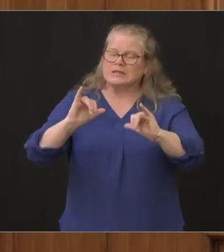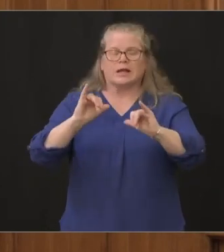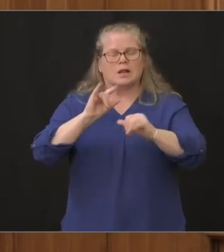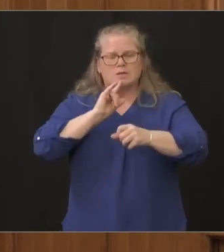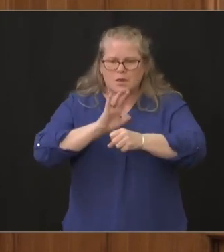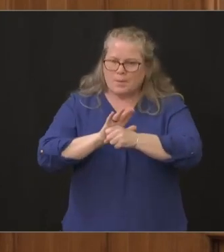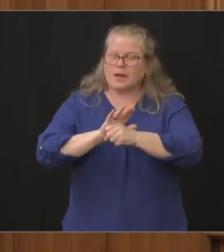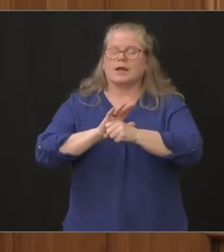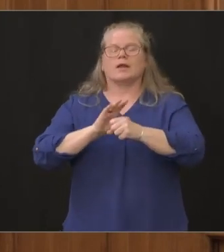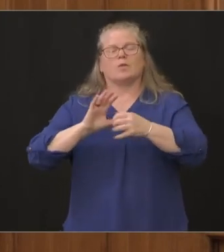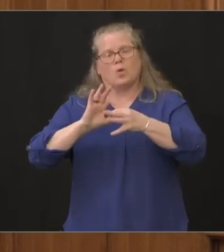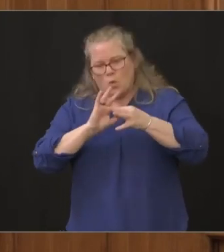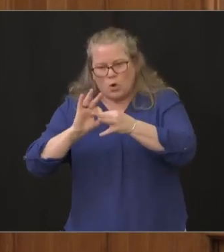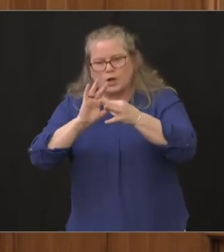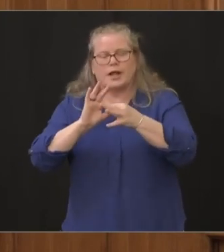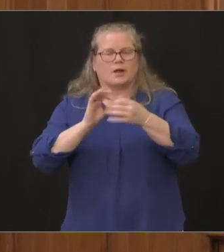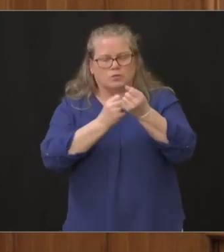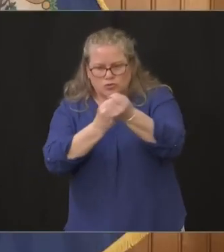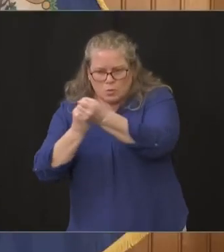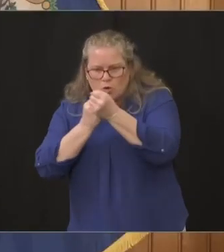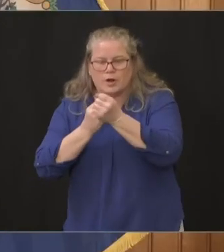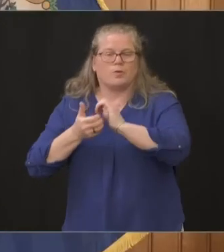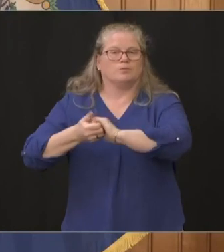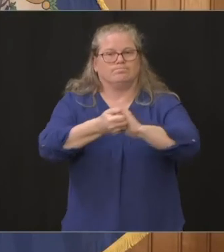thank you thank you yeah